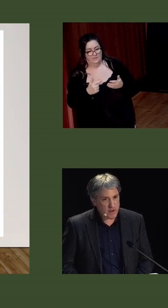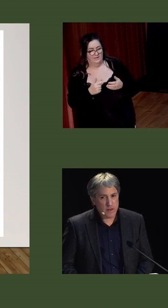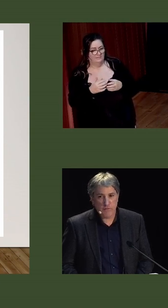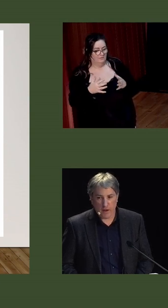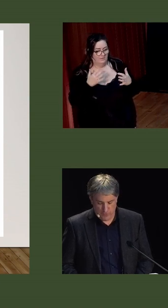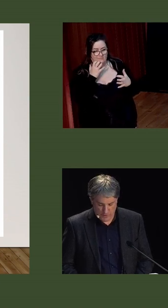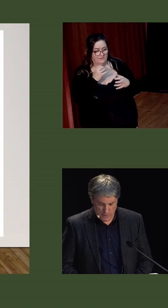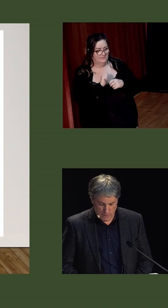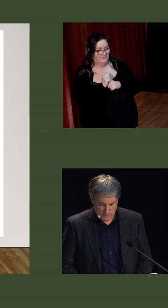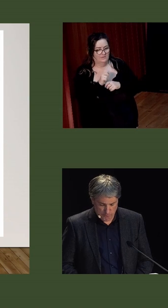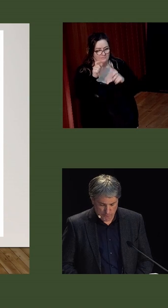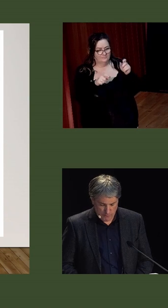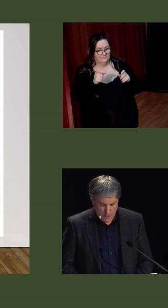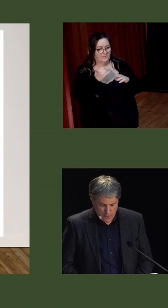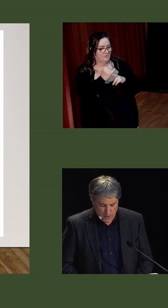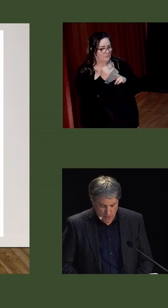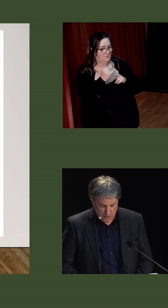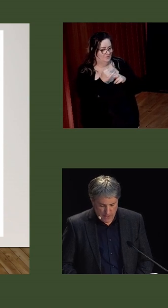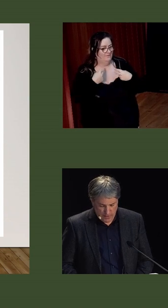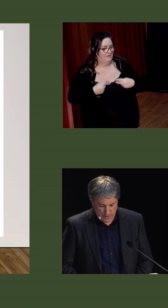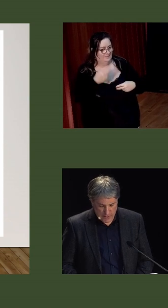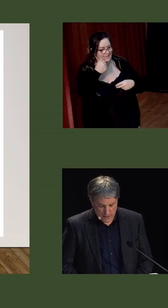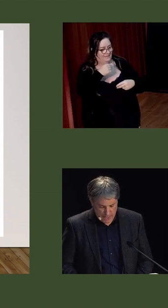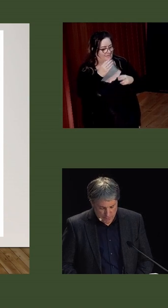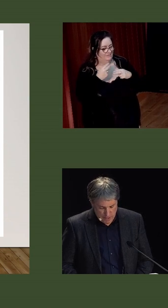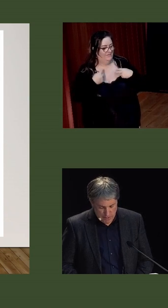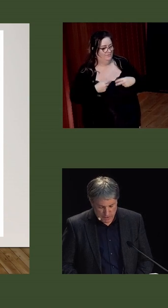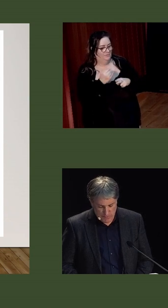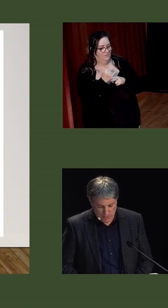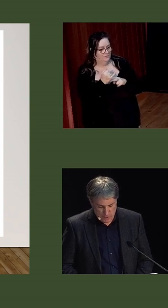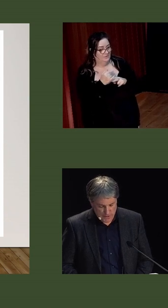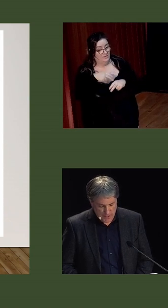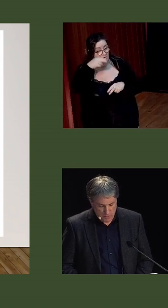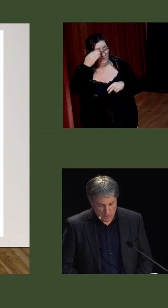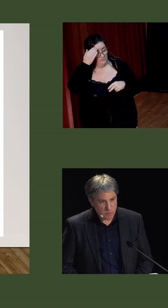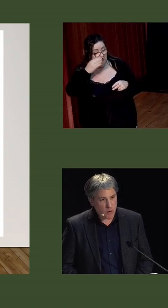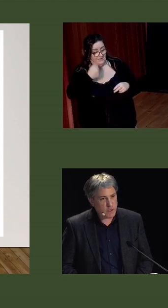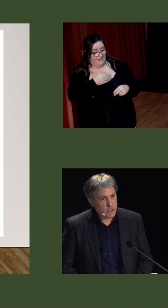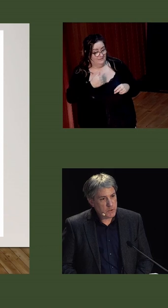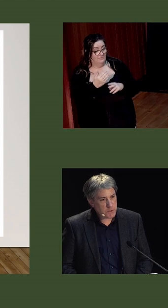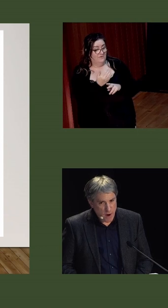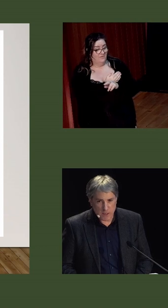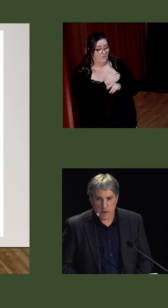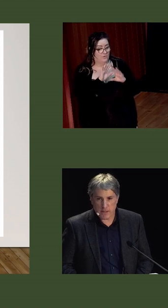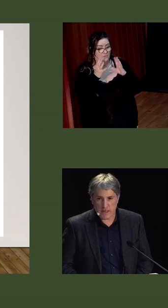for Catholic voluntary schools. The Northern Catholic experience before the Second World War was marked by